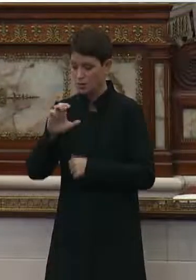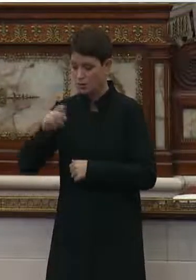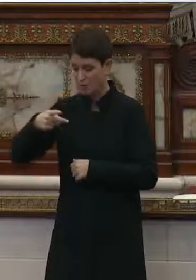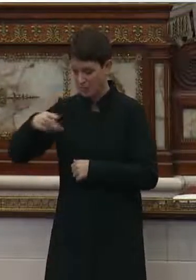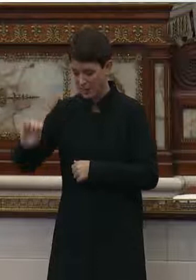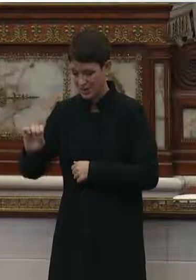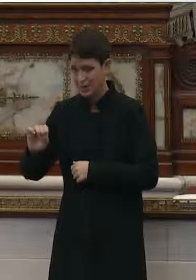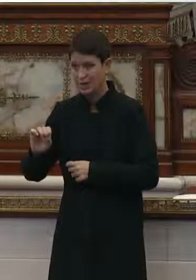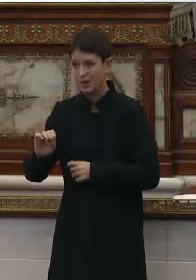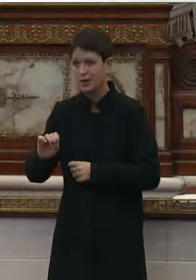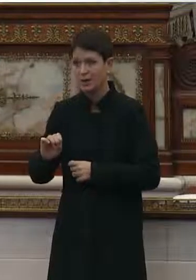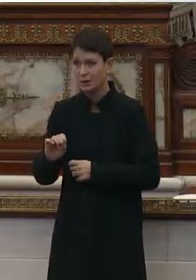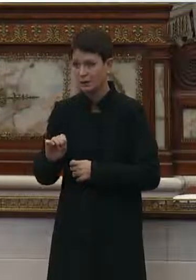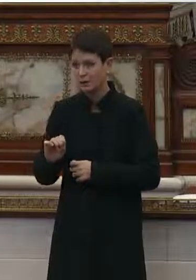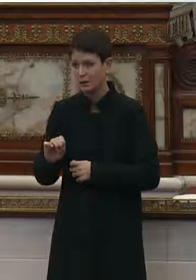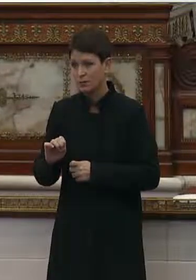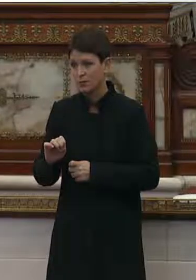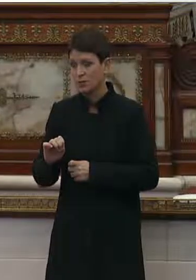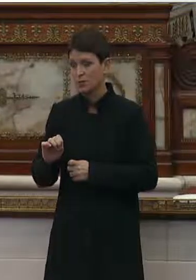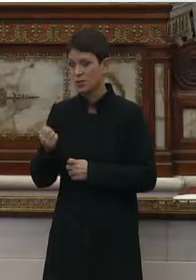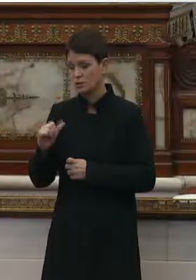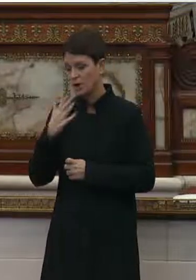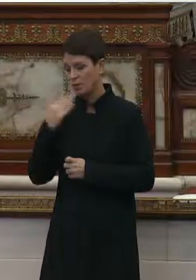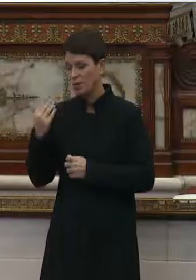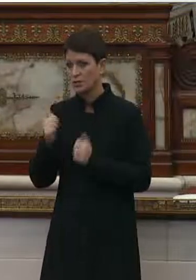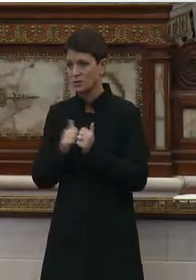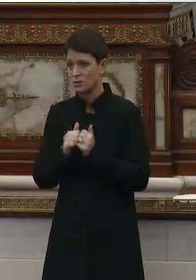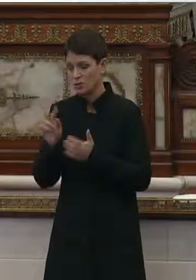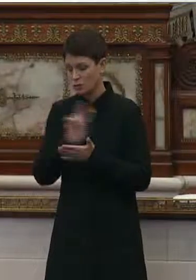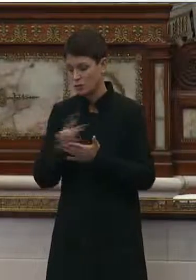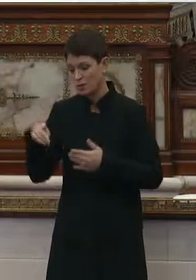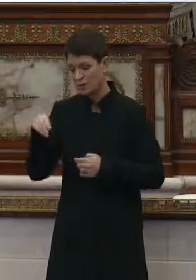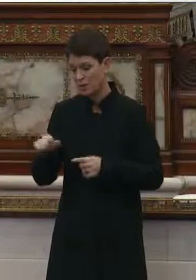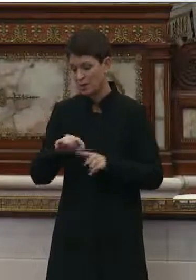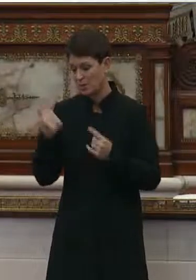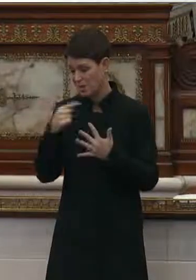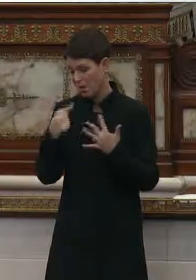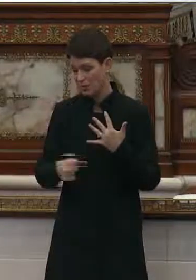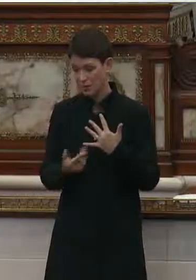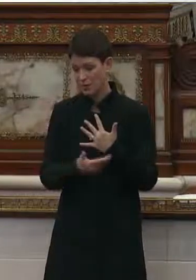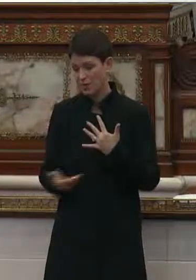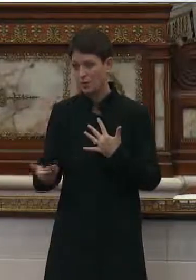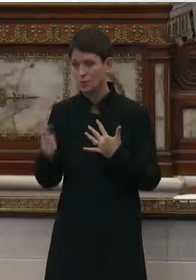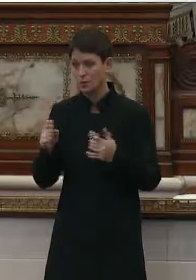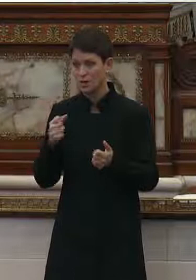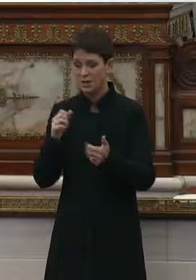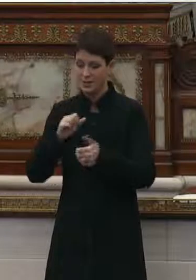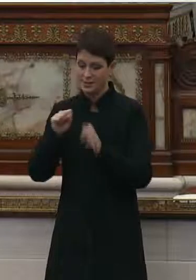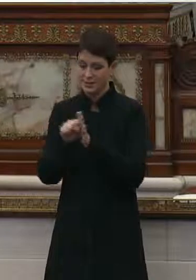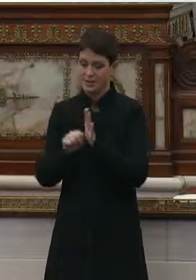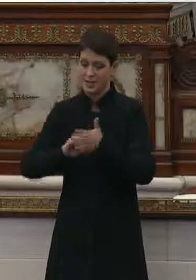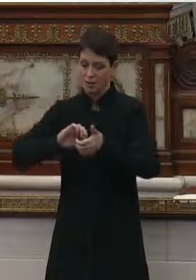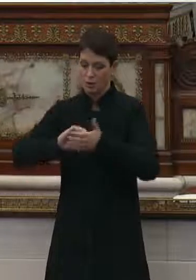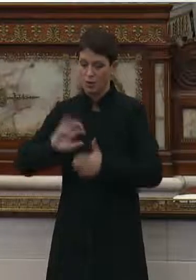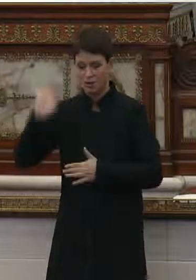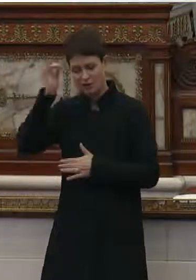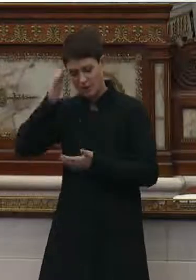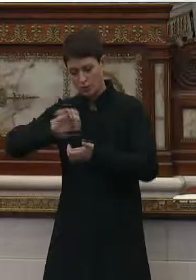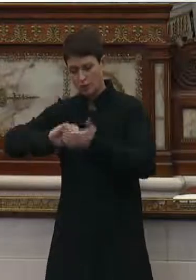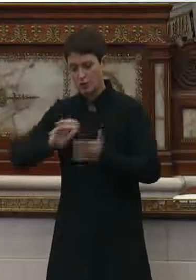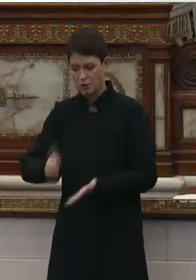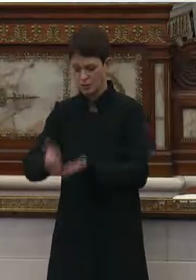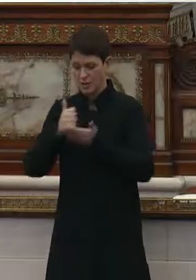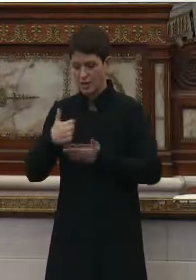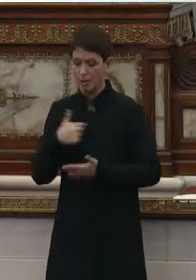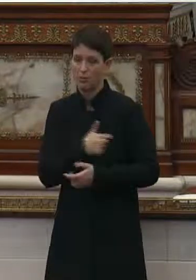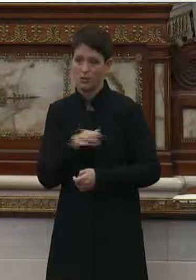our best with the with the two with the with the two weeks pay. But the other things we're going to need some state partners and federal partners to be able to help us